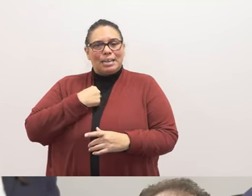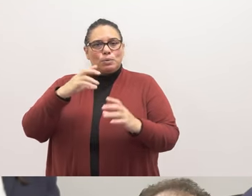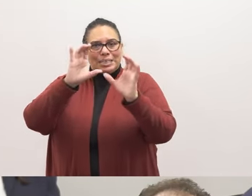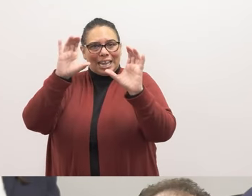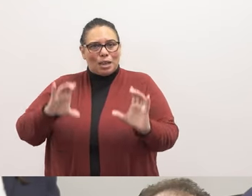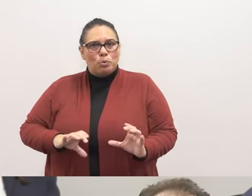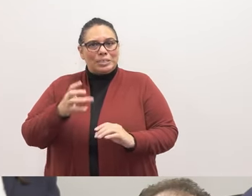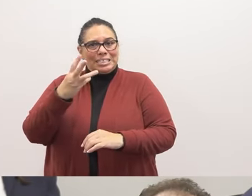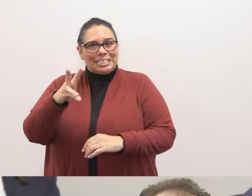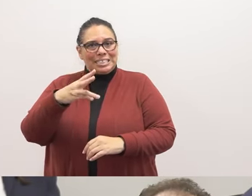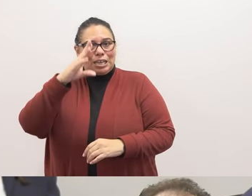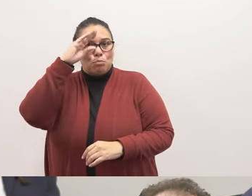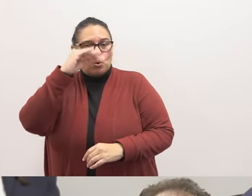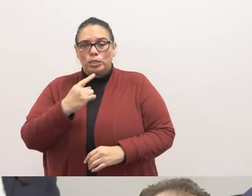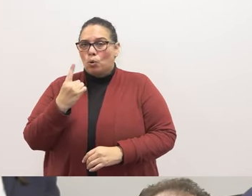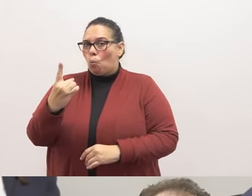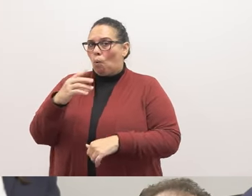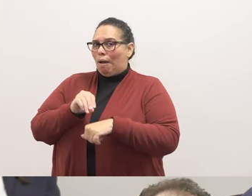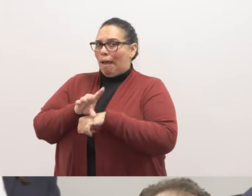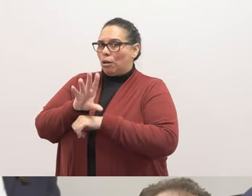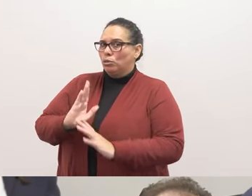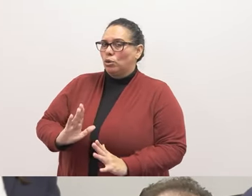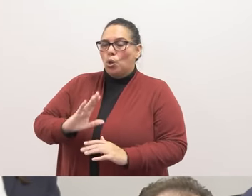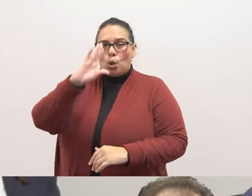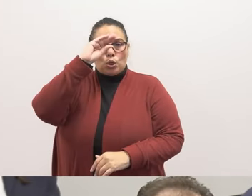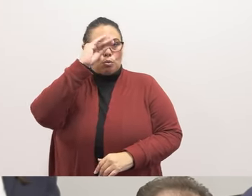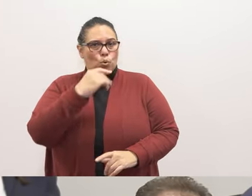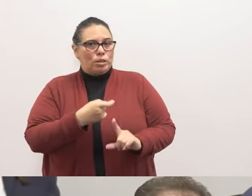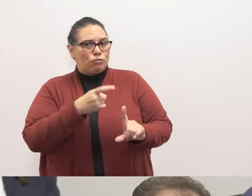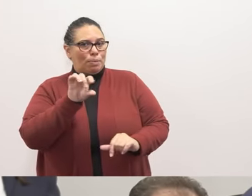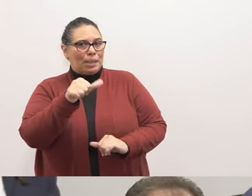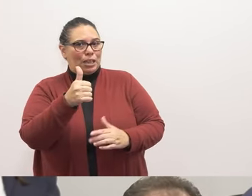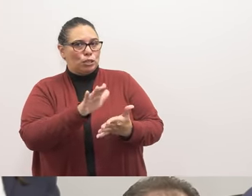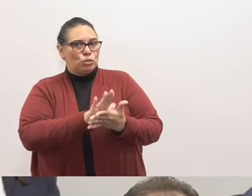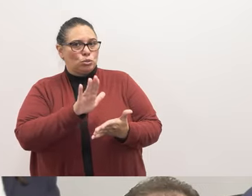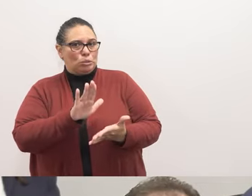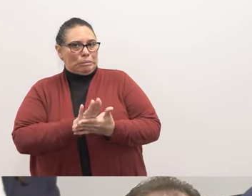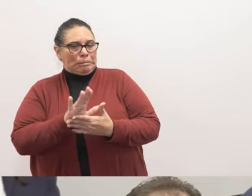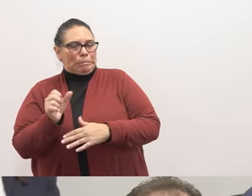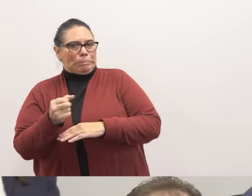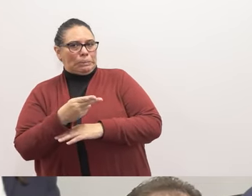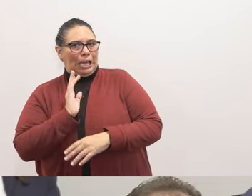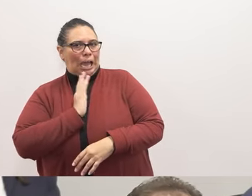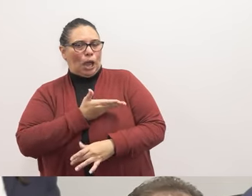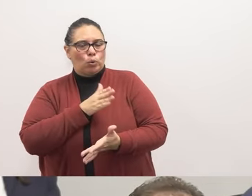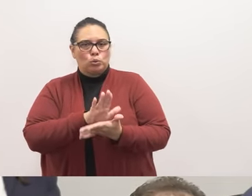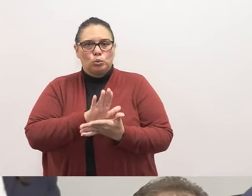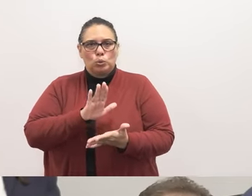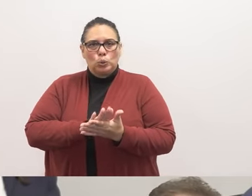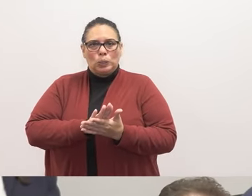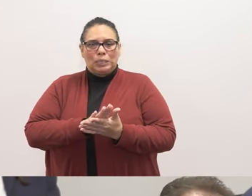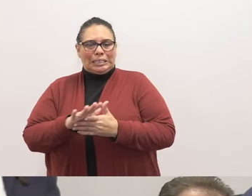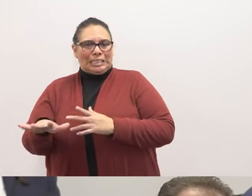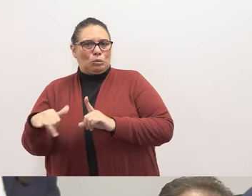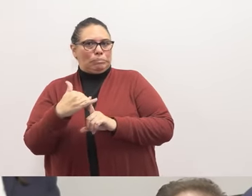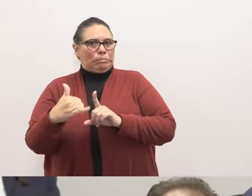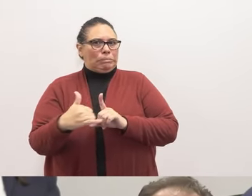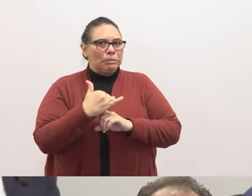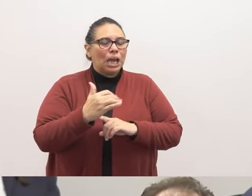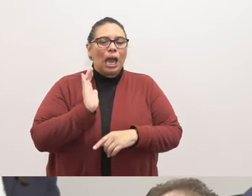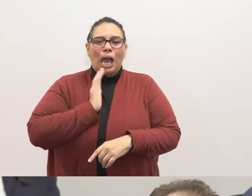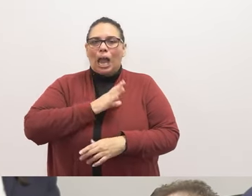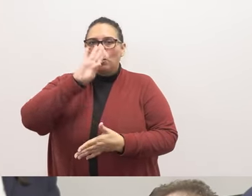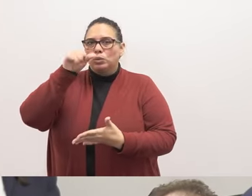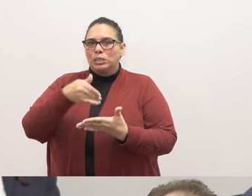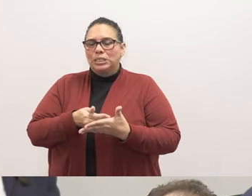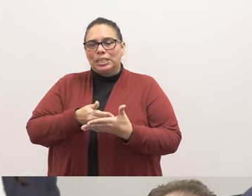16 boys and one counselor. The boys from the other school outnumbered our son's school, and they were ganged up on. Our son was